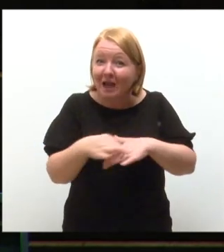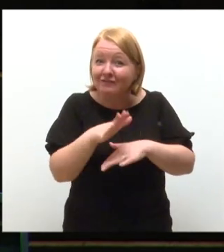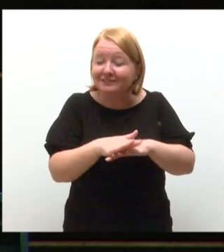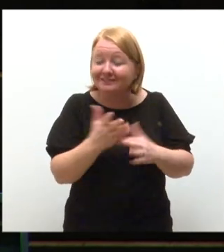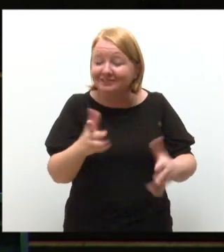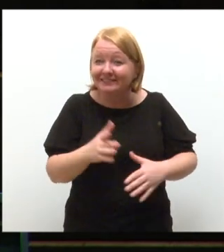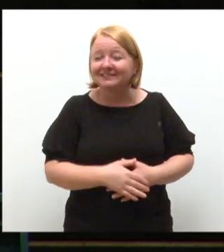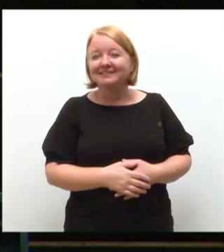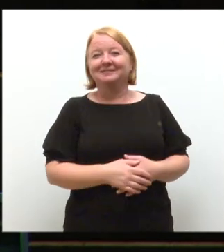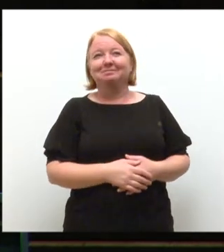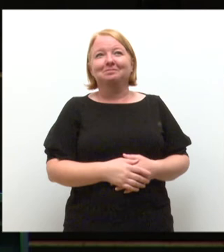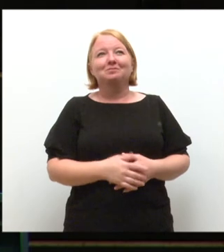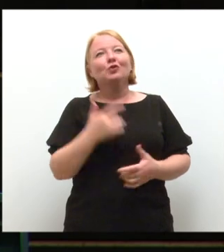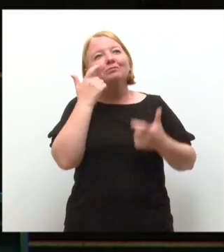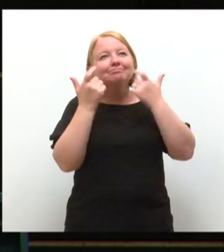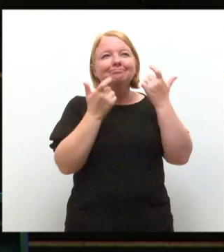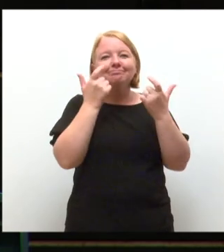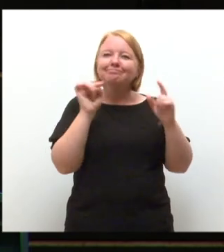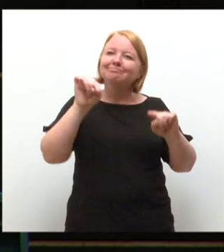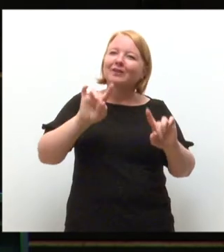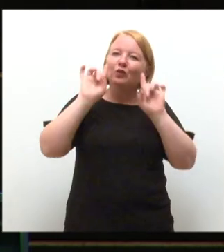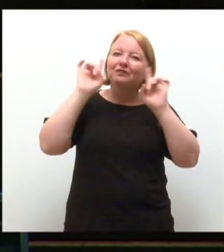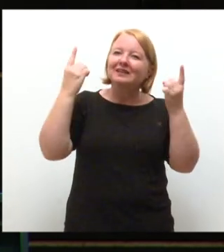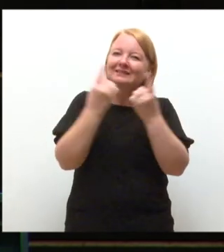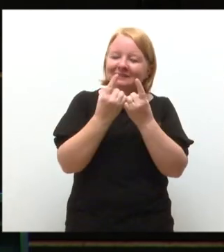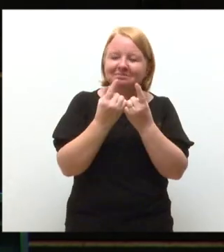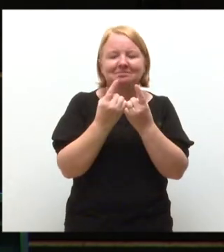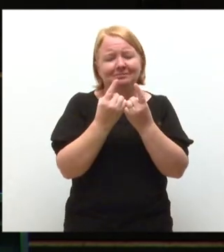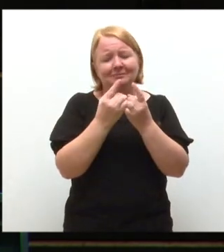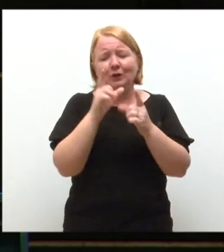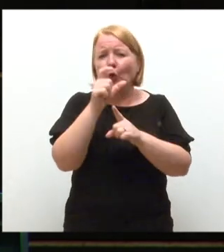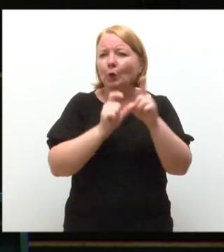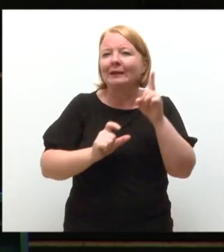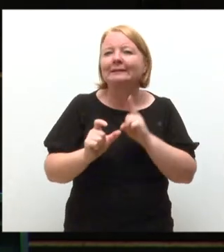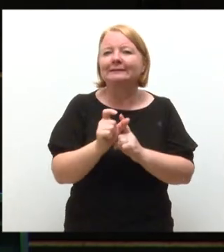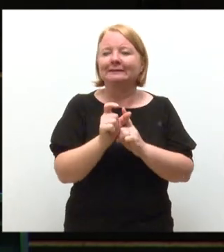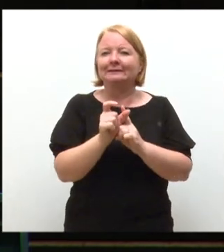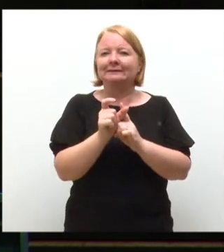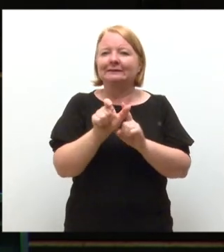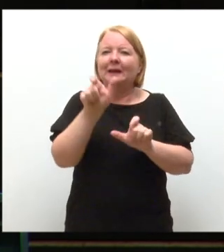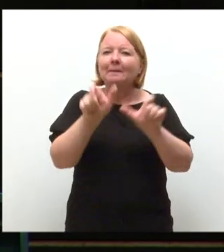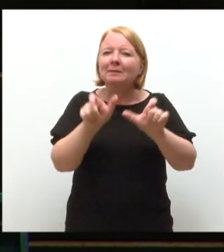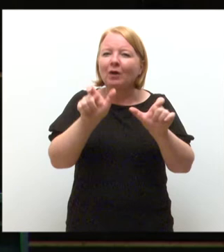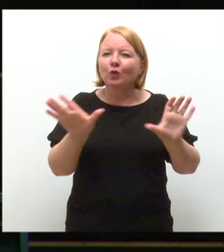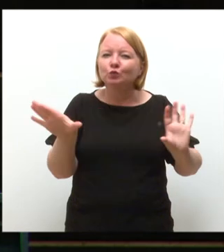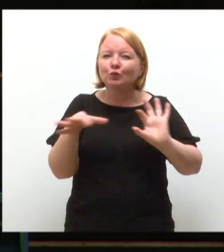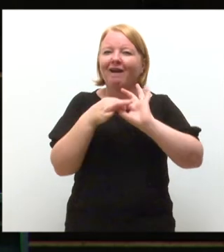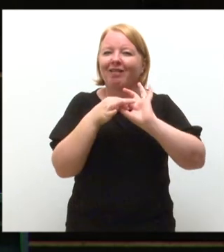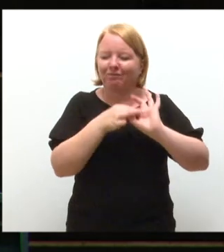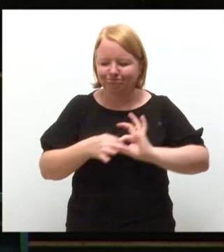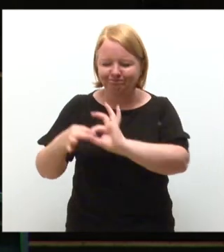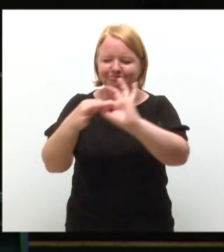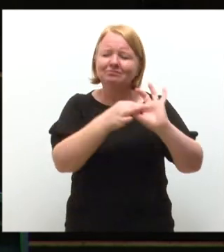As you're finding out, the university is a community, a community of people working together. And I know, as you've heard,